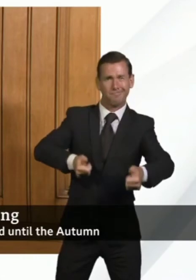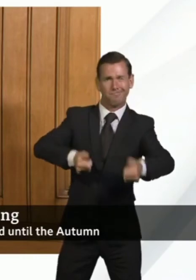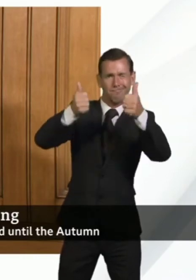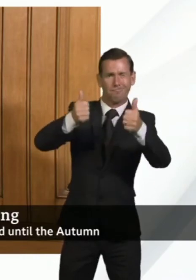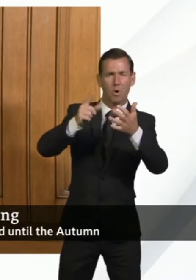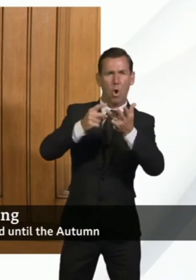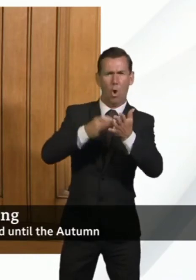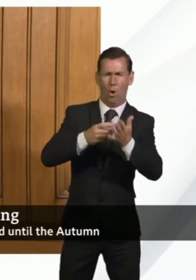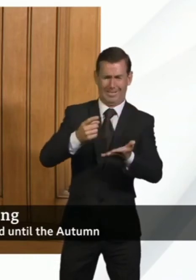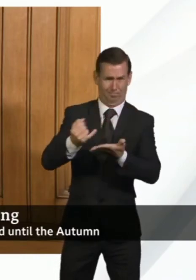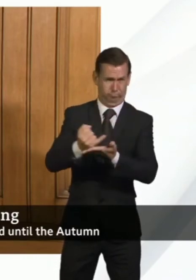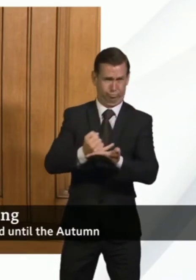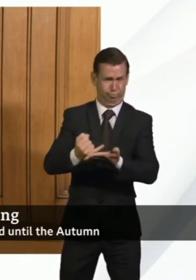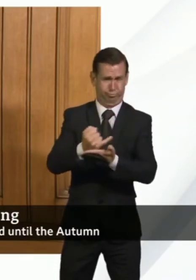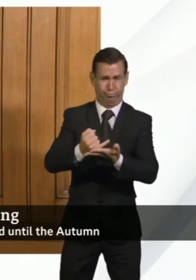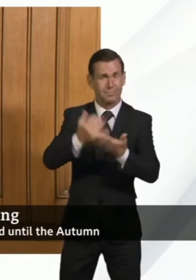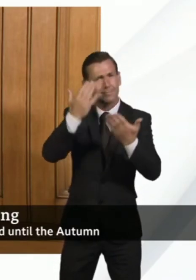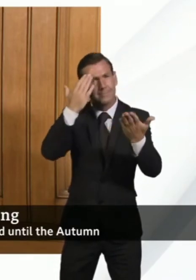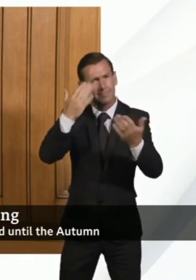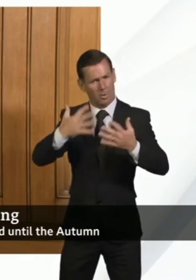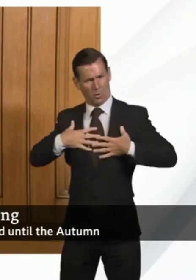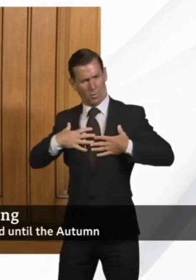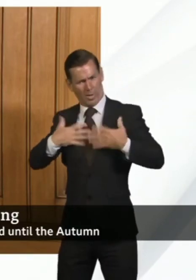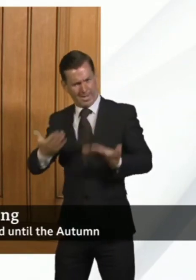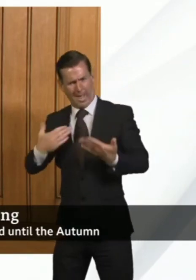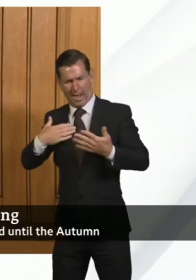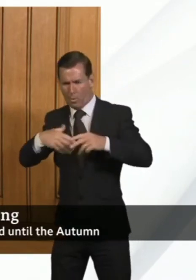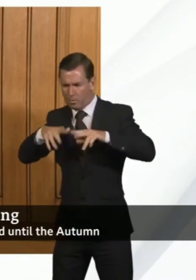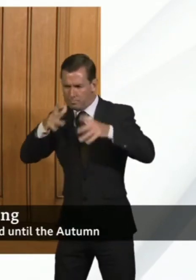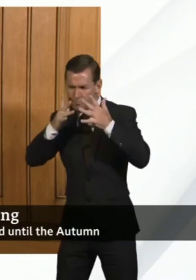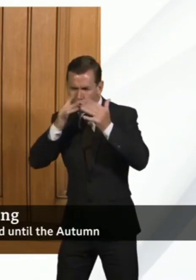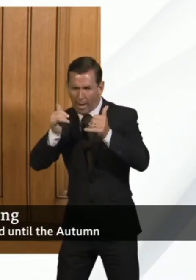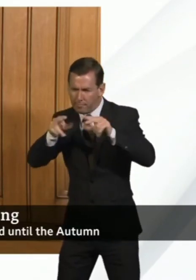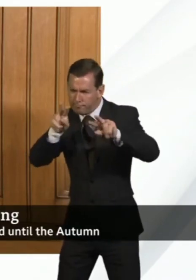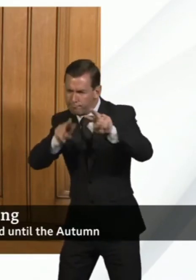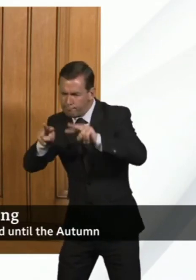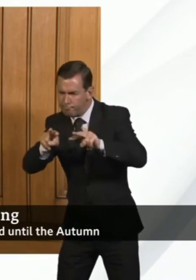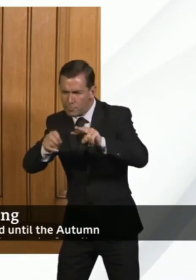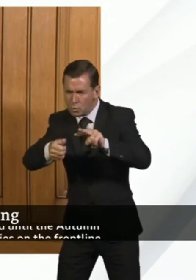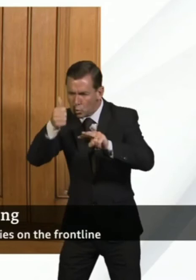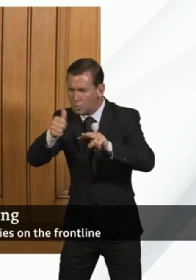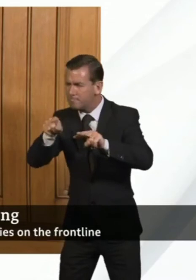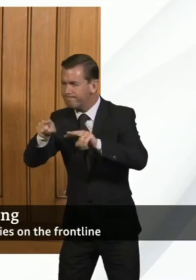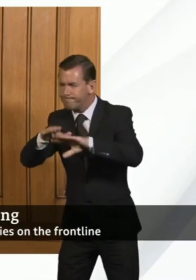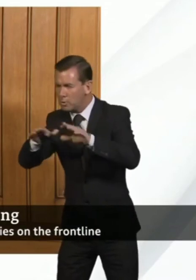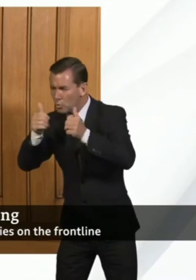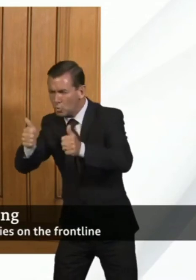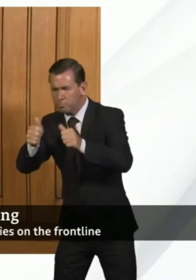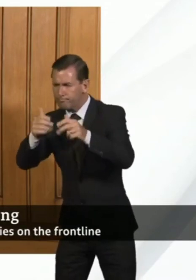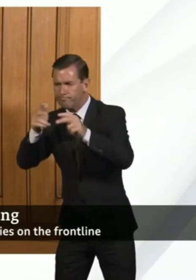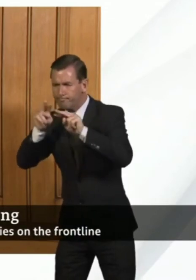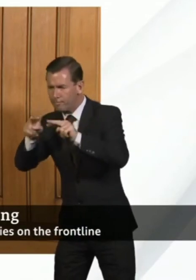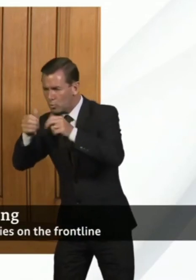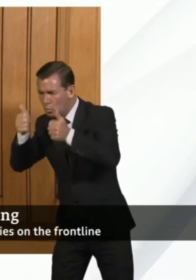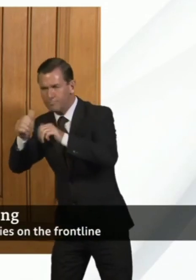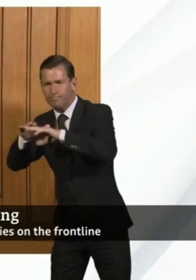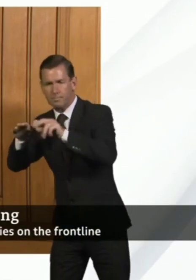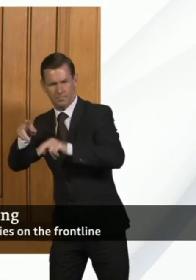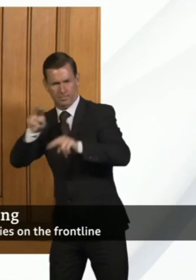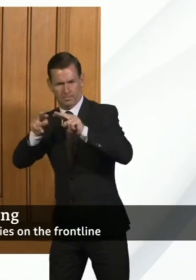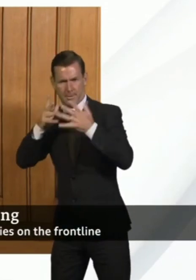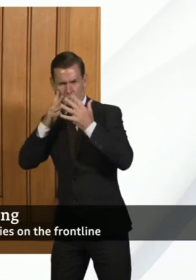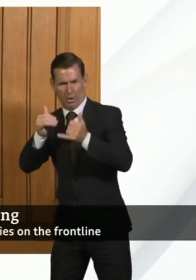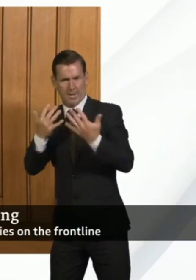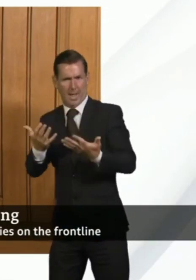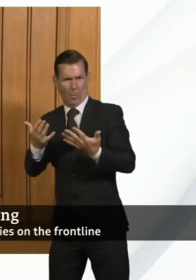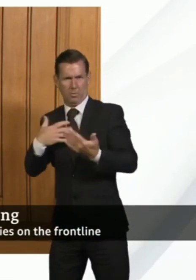so Public Health England as I say is evaluating them for the NHS I would caution people against being tempted to have those tests I